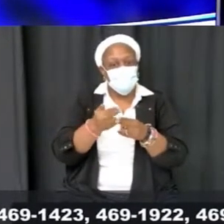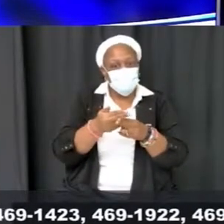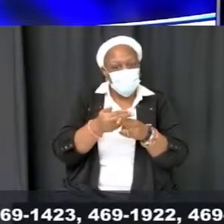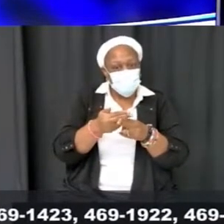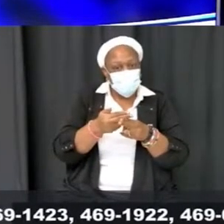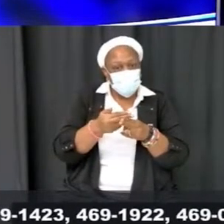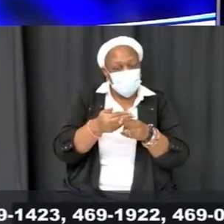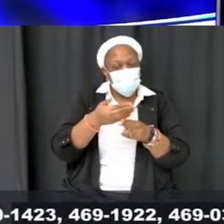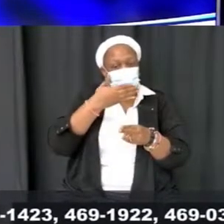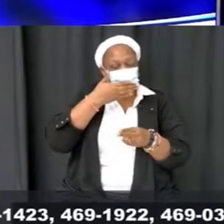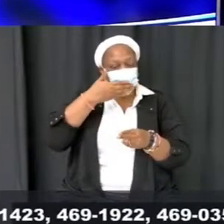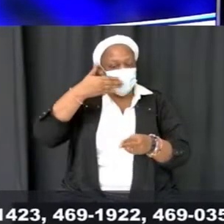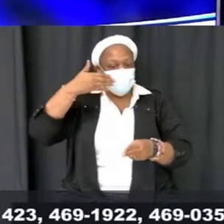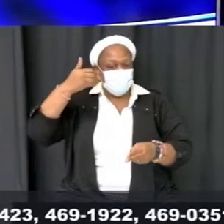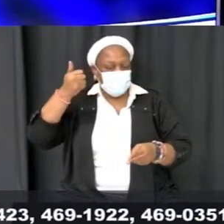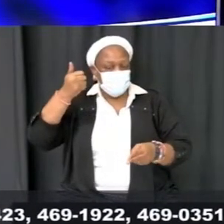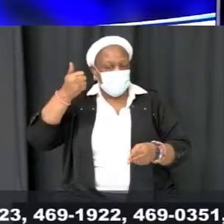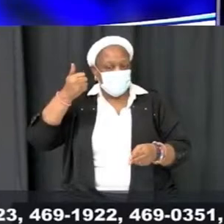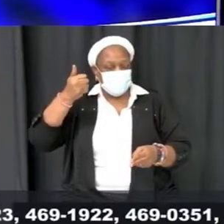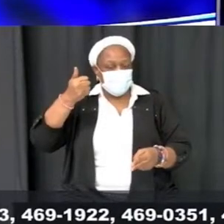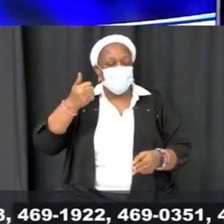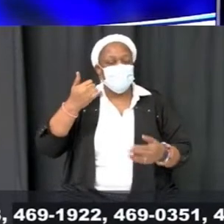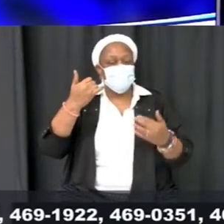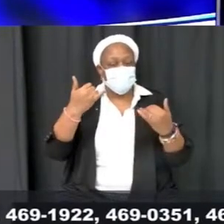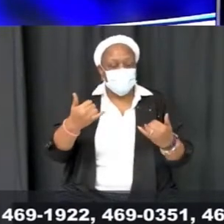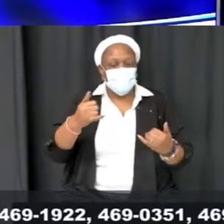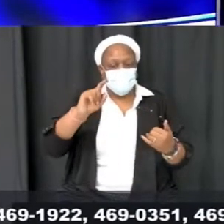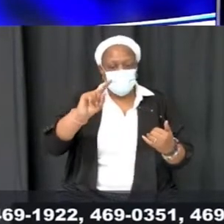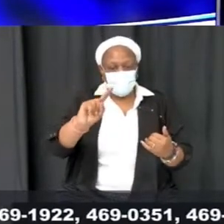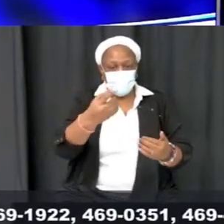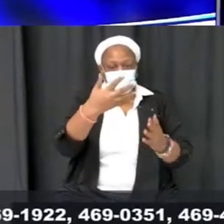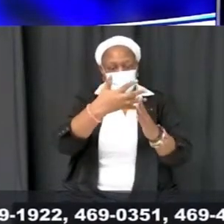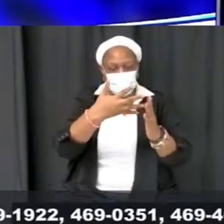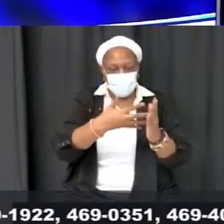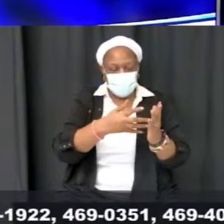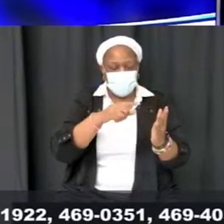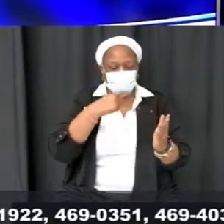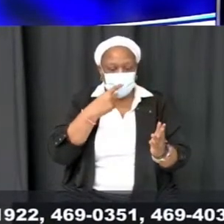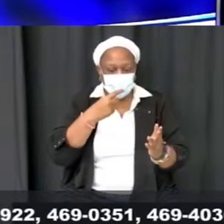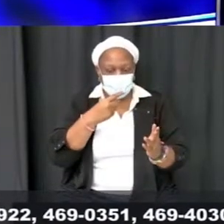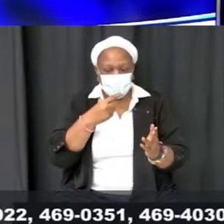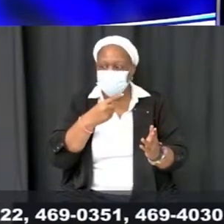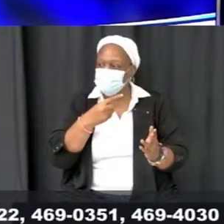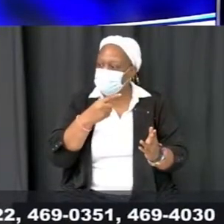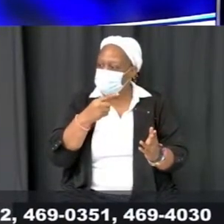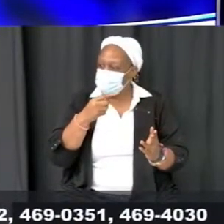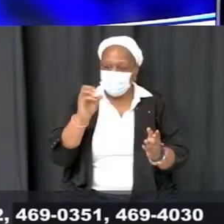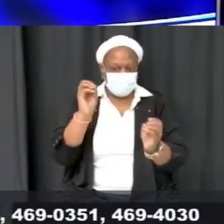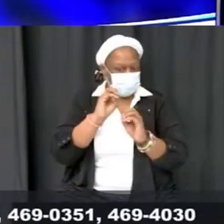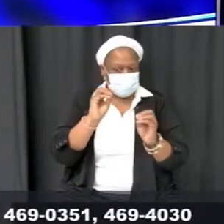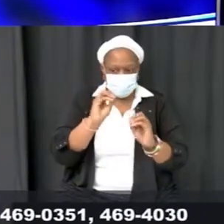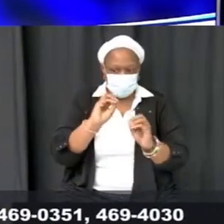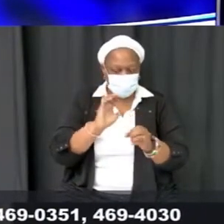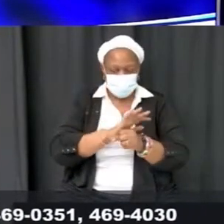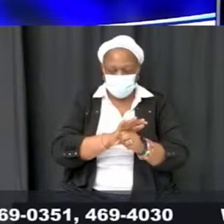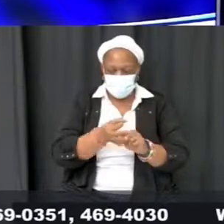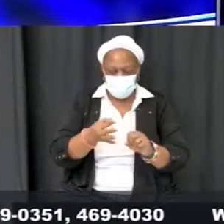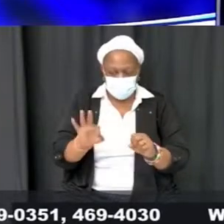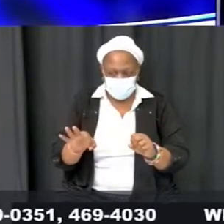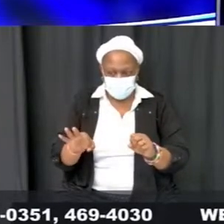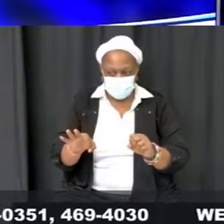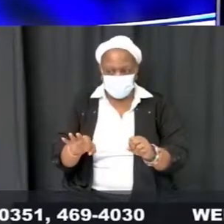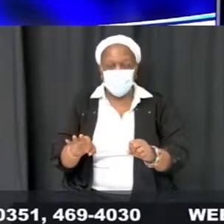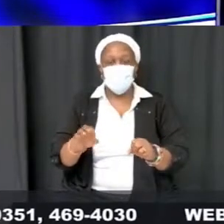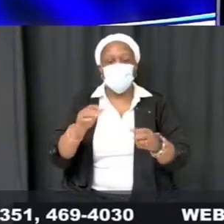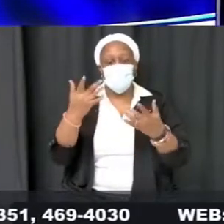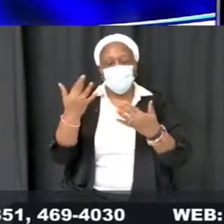negative with their first tests recently, and they are getting the second tests, and hopefully all